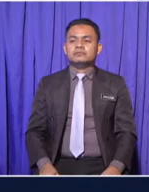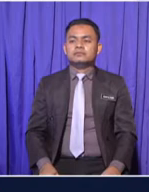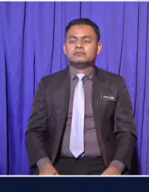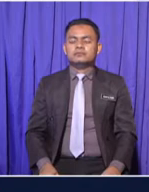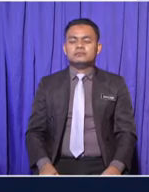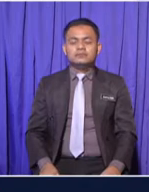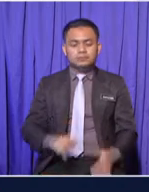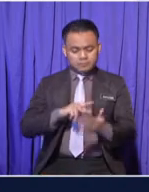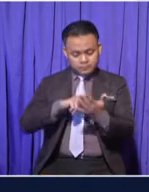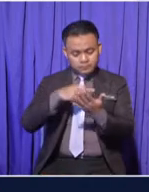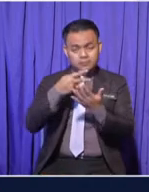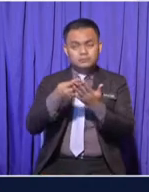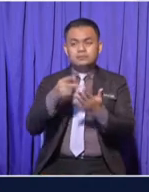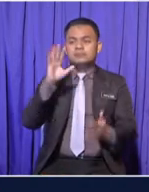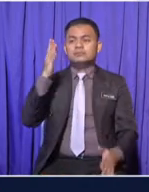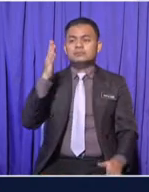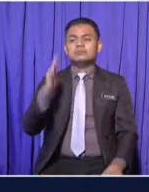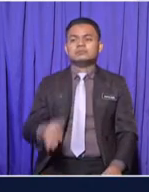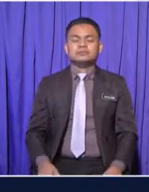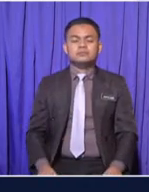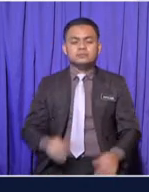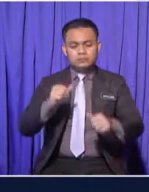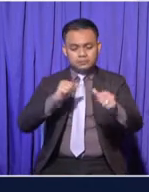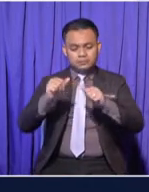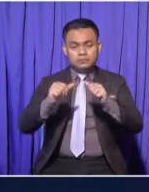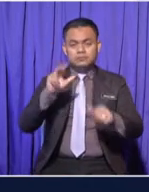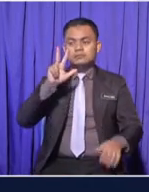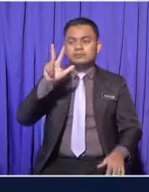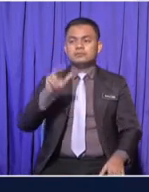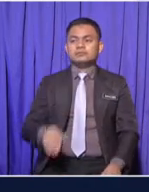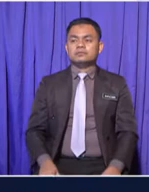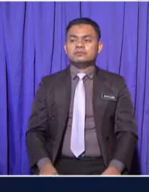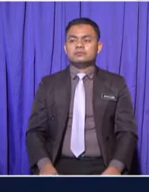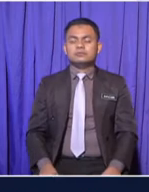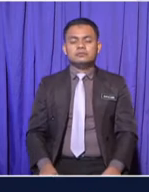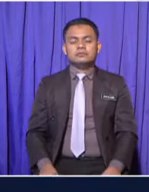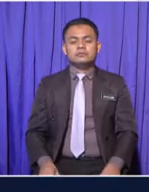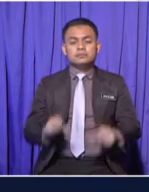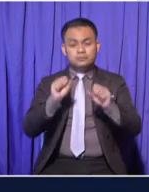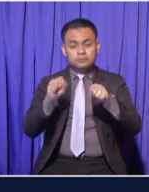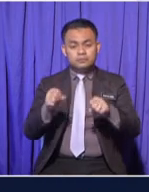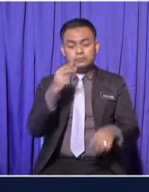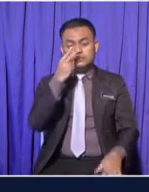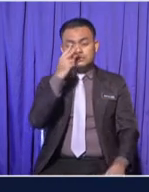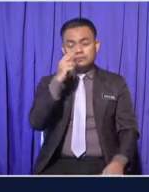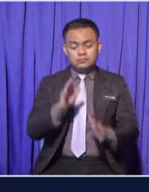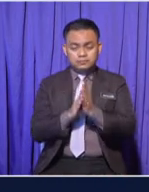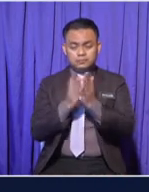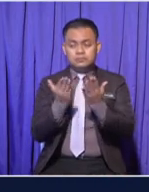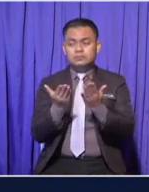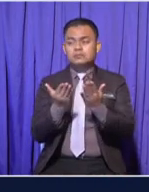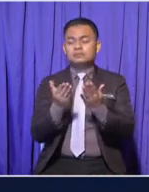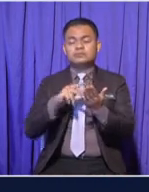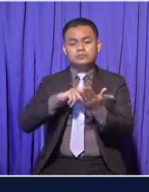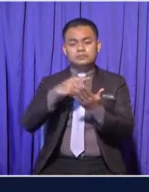On page 15 Activity 3 You can also refer to the textbook